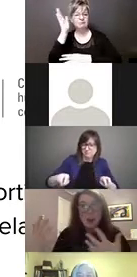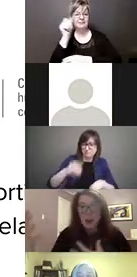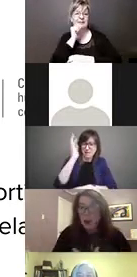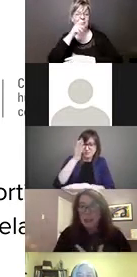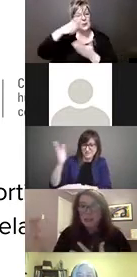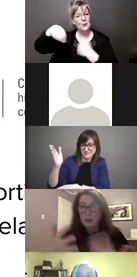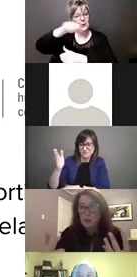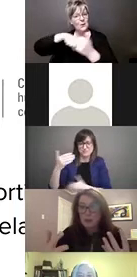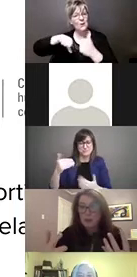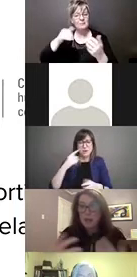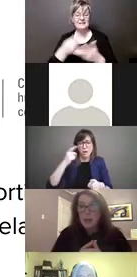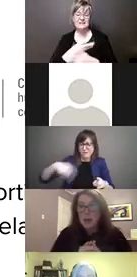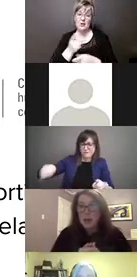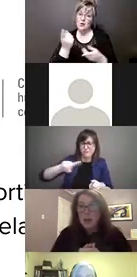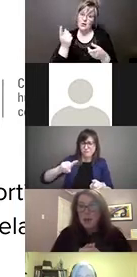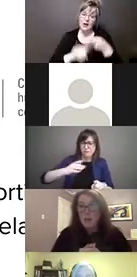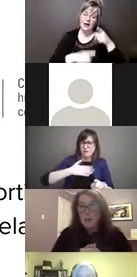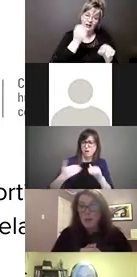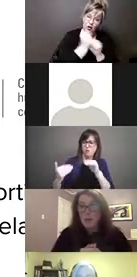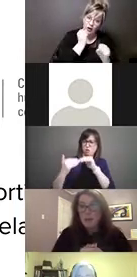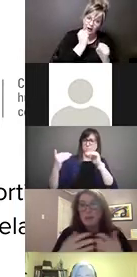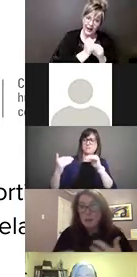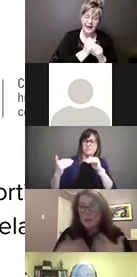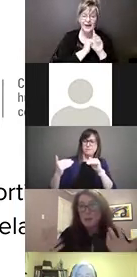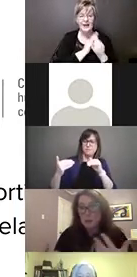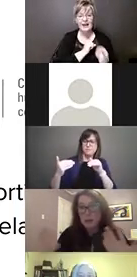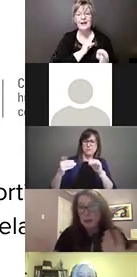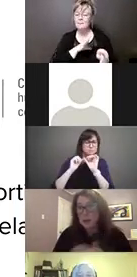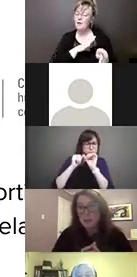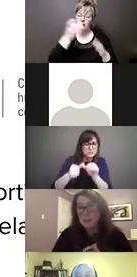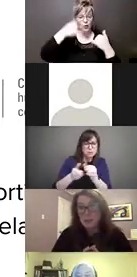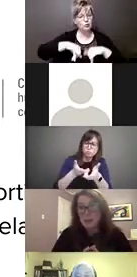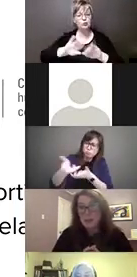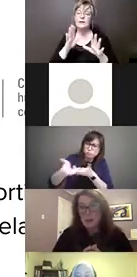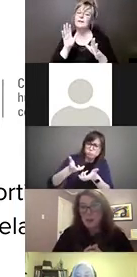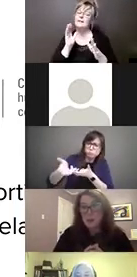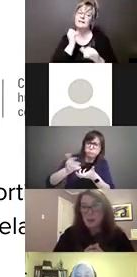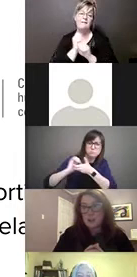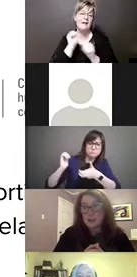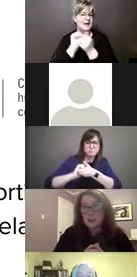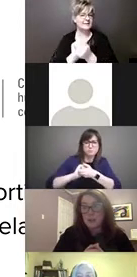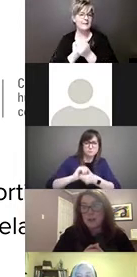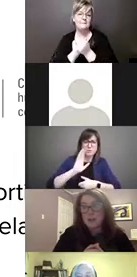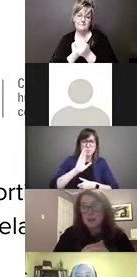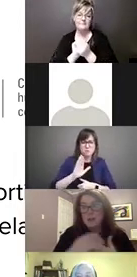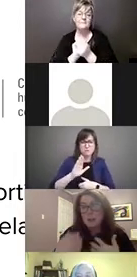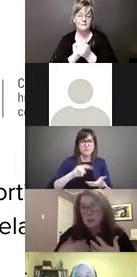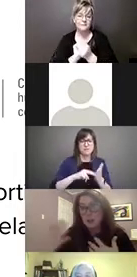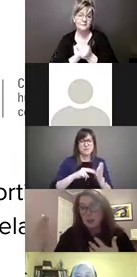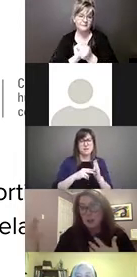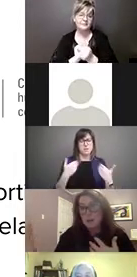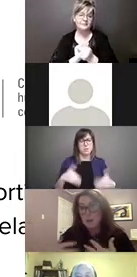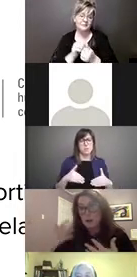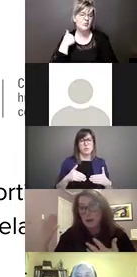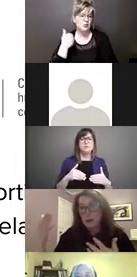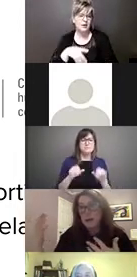are colleagues with whom we will continue to work in partnership in order to make sure